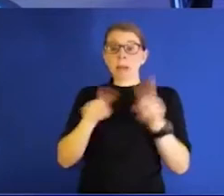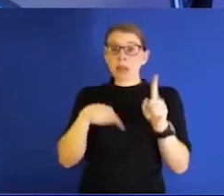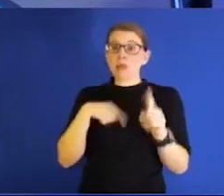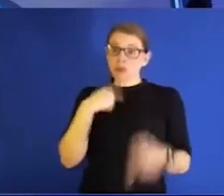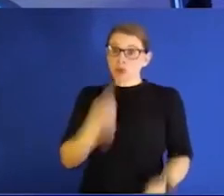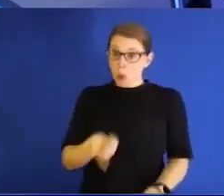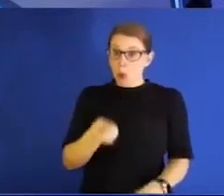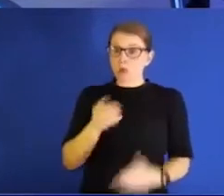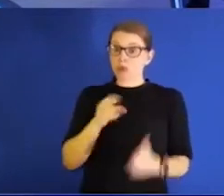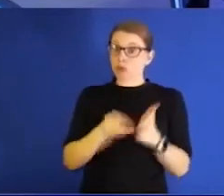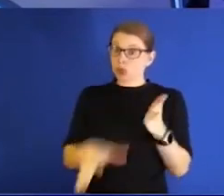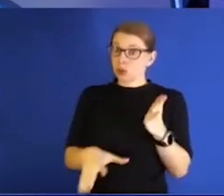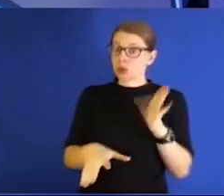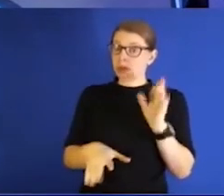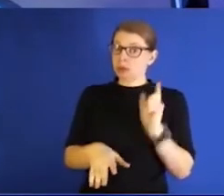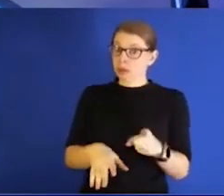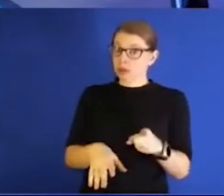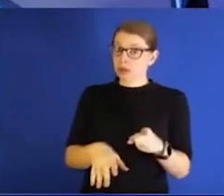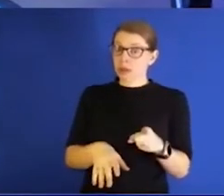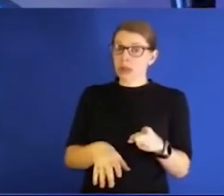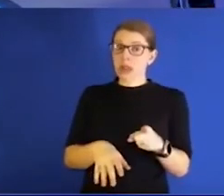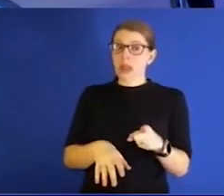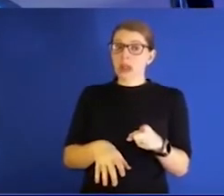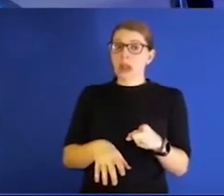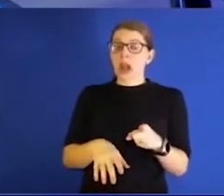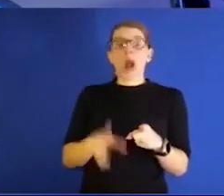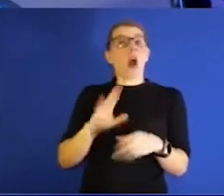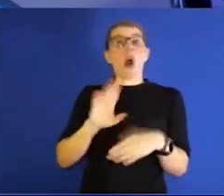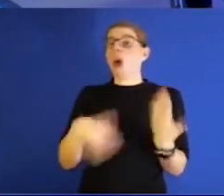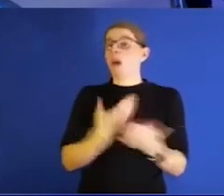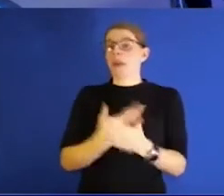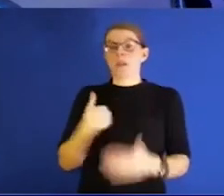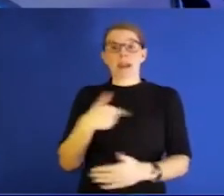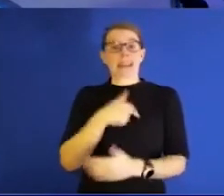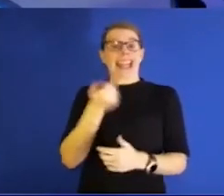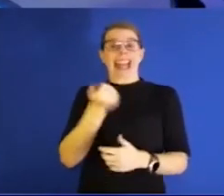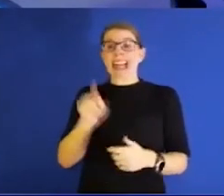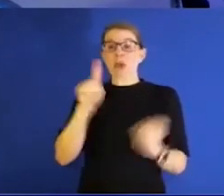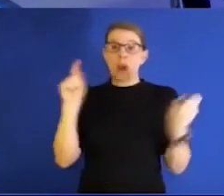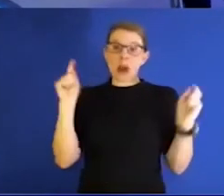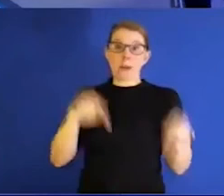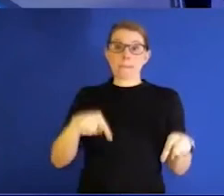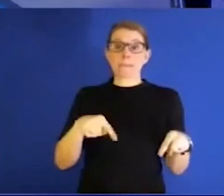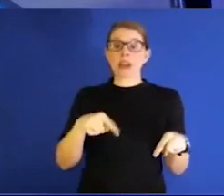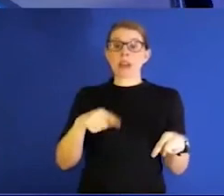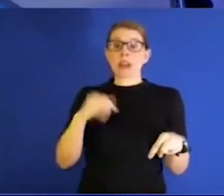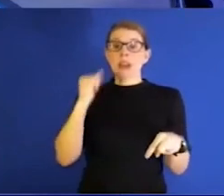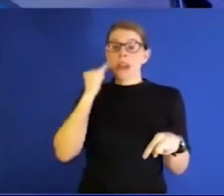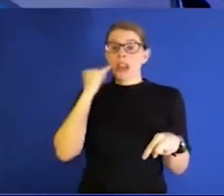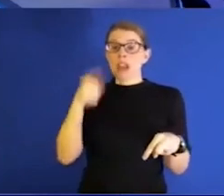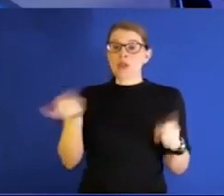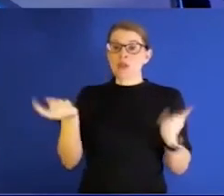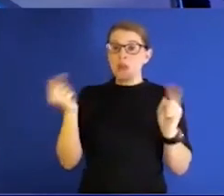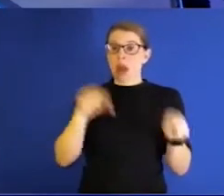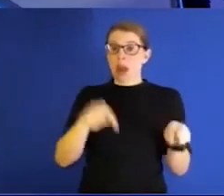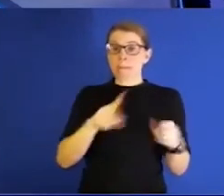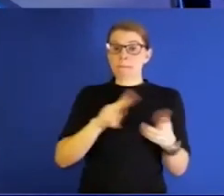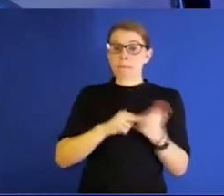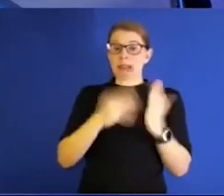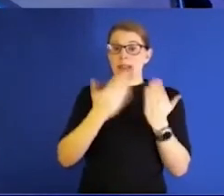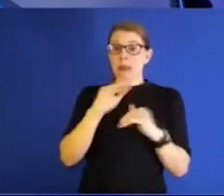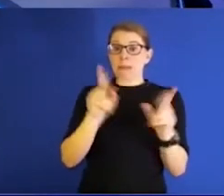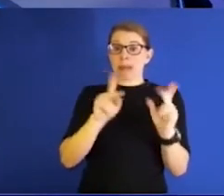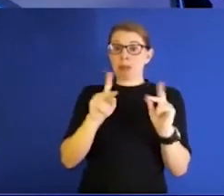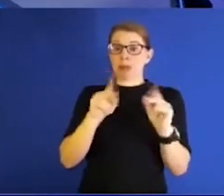said. No, it wasn't the students. It was all of us, anybody coming. If you come here, we're going to shut down concessions. We're going to limit the amount of people who can come into Allen